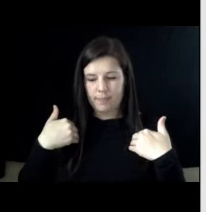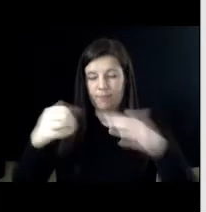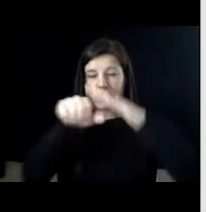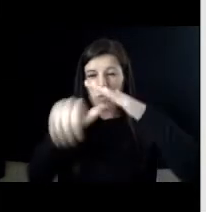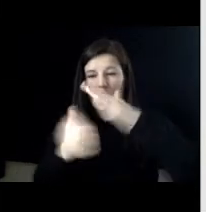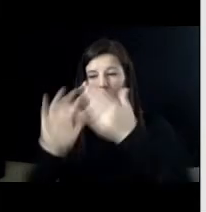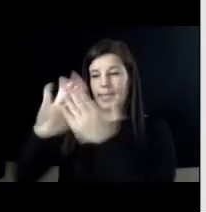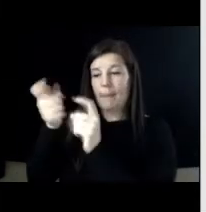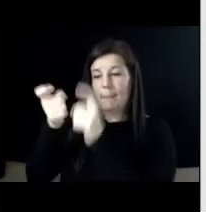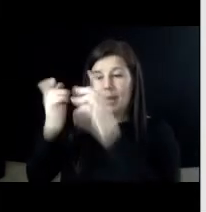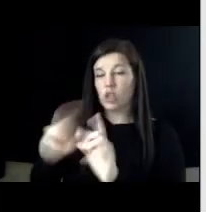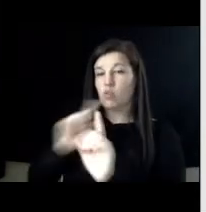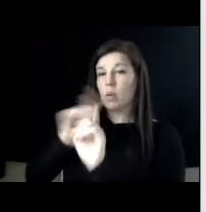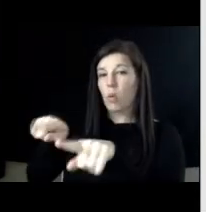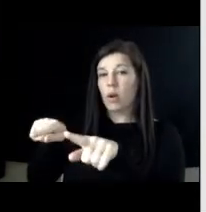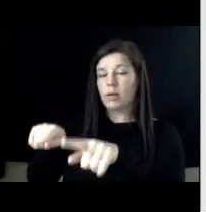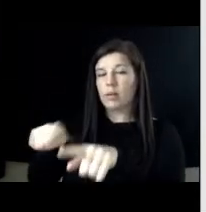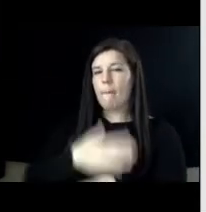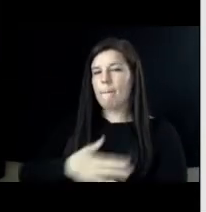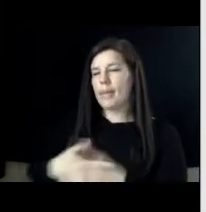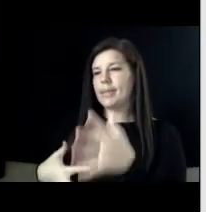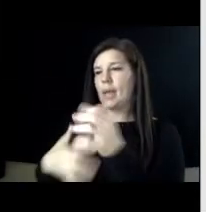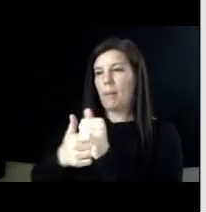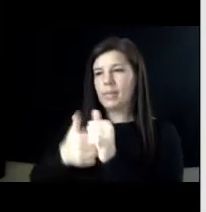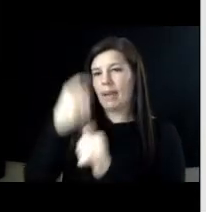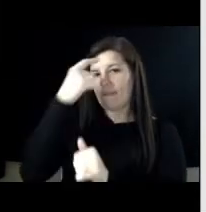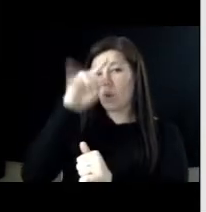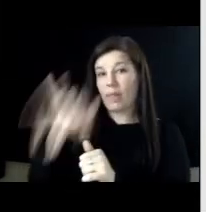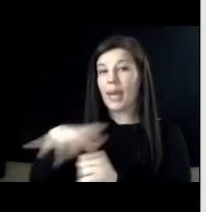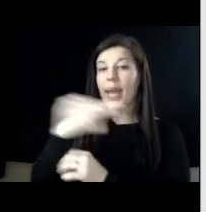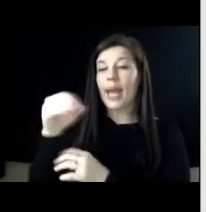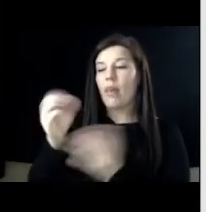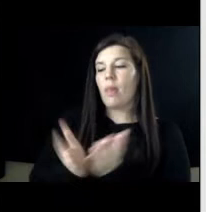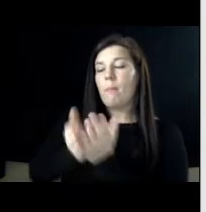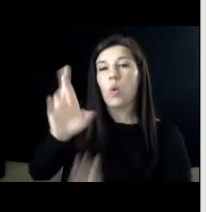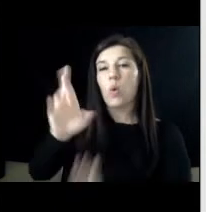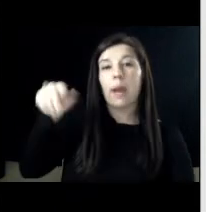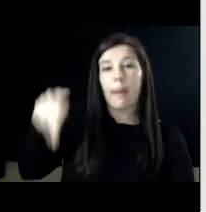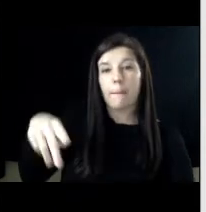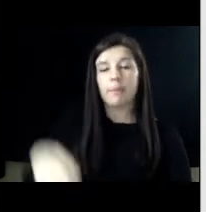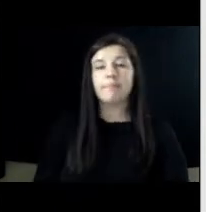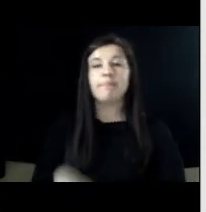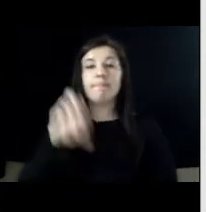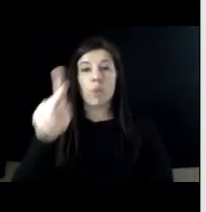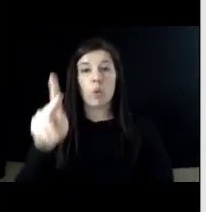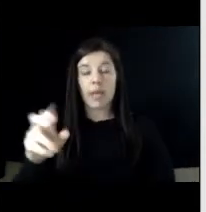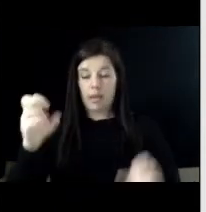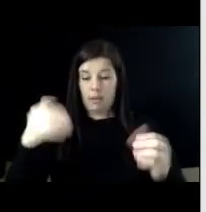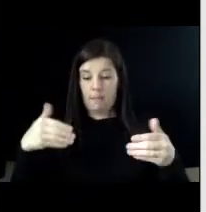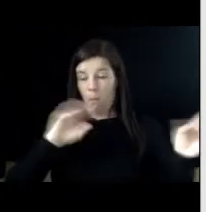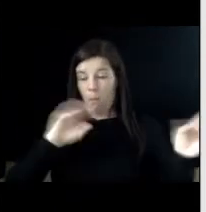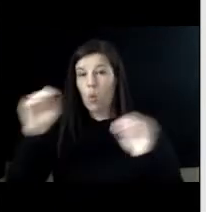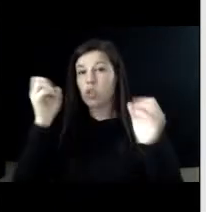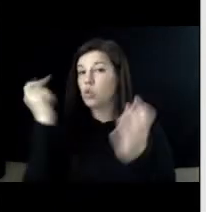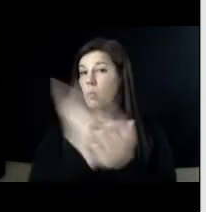update on the oil report ramp all right hearing no other amendments may have a motion to approve the agenda as